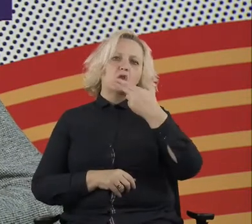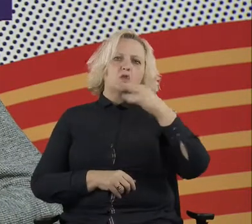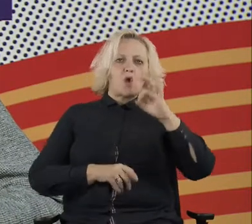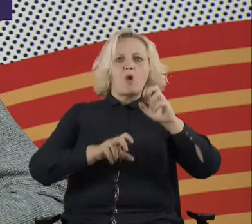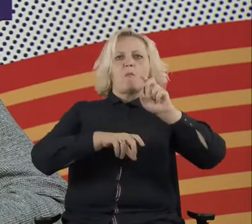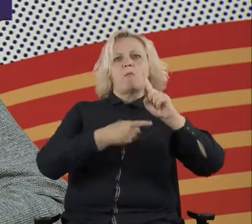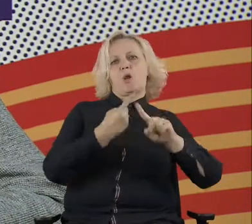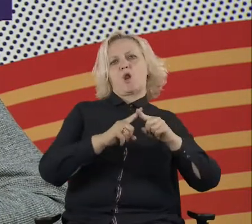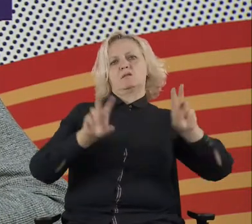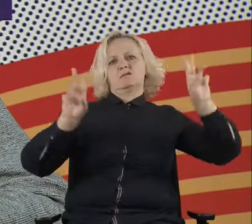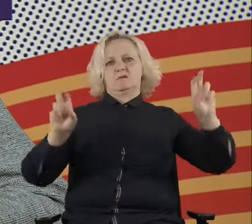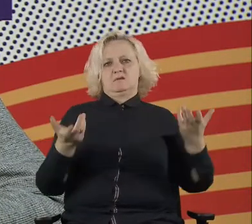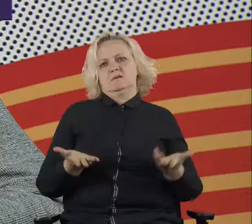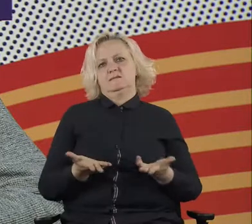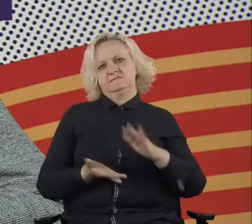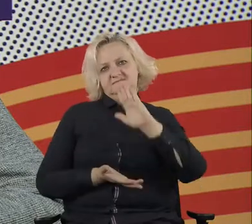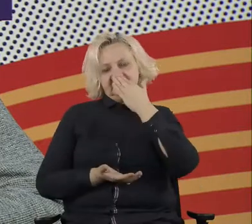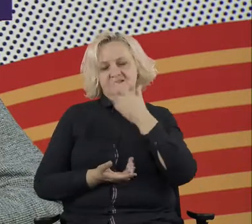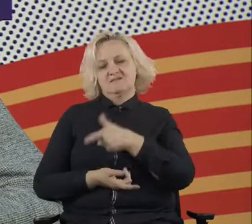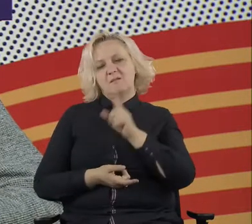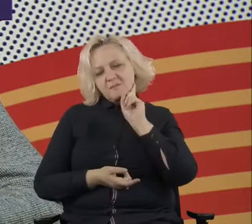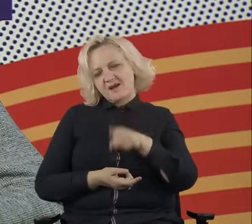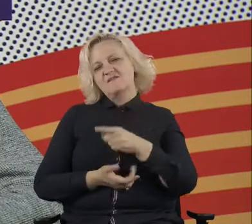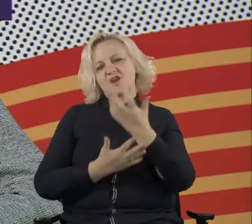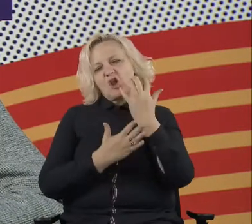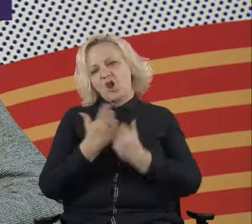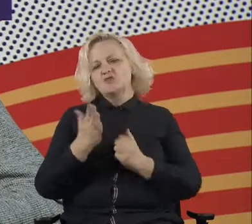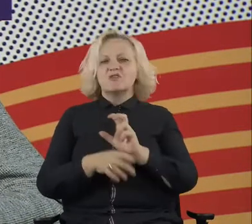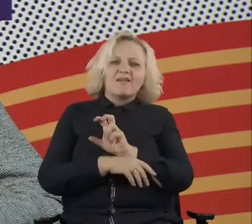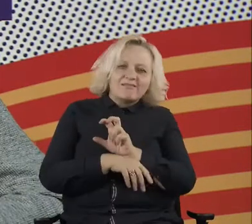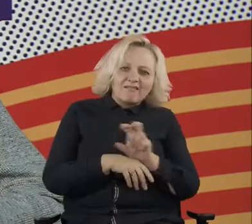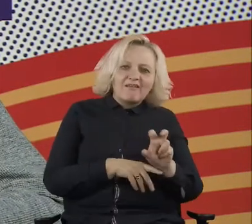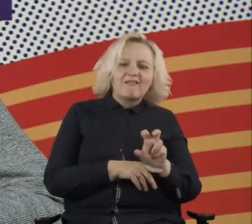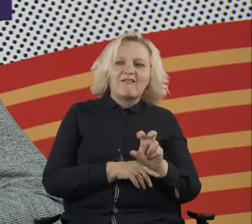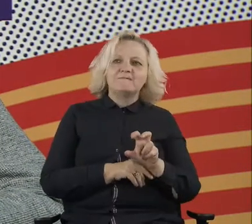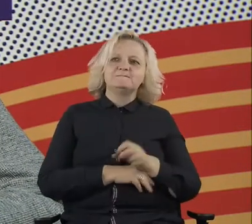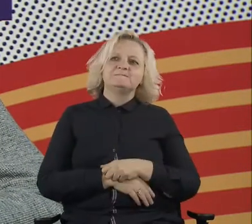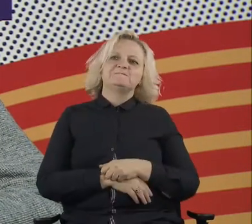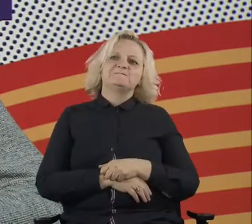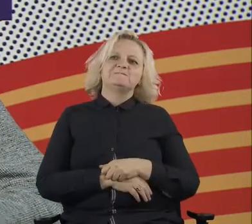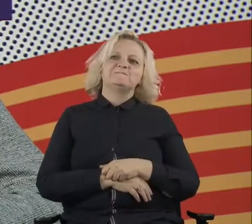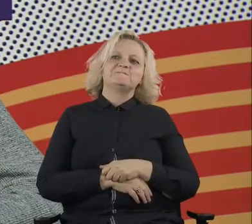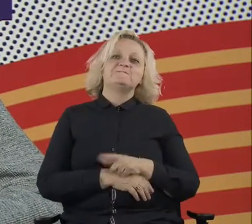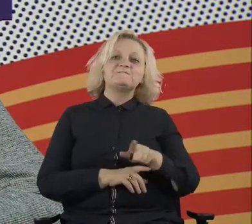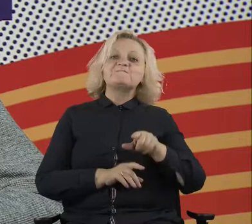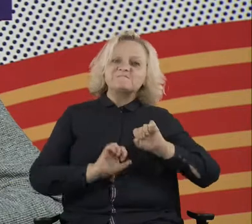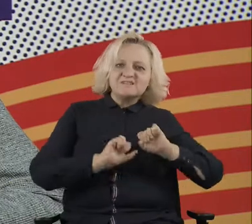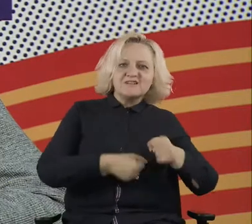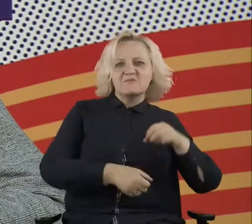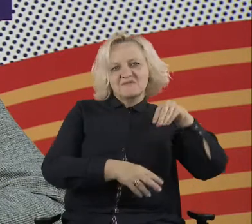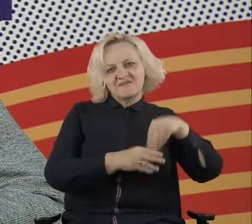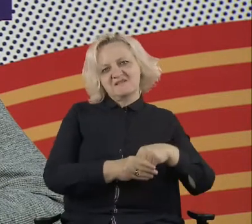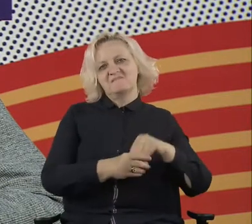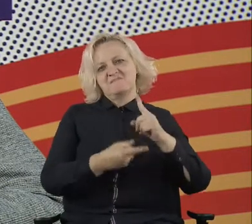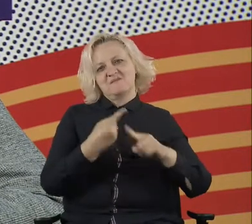use design and deployment of technology for the political and collective action. Like we should reflect on how, uh,